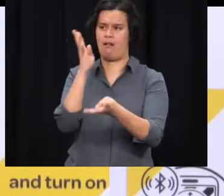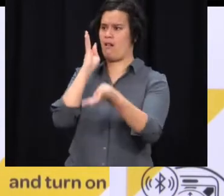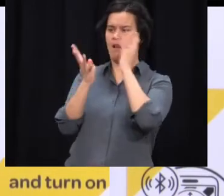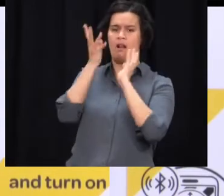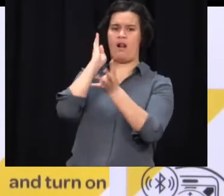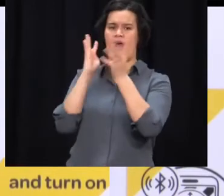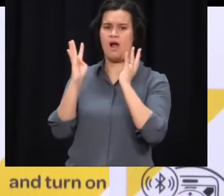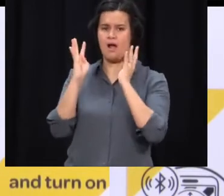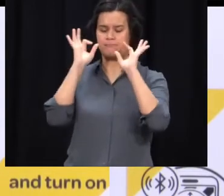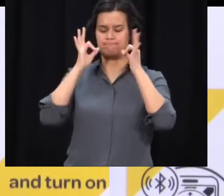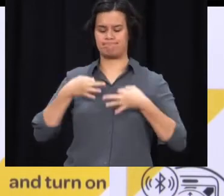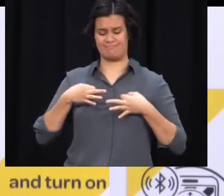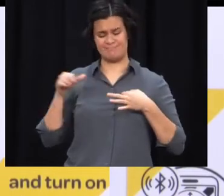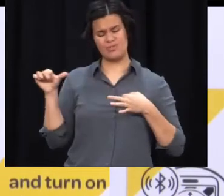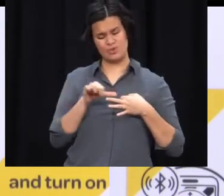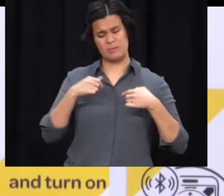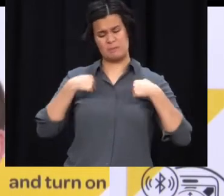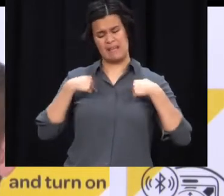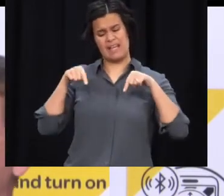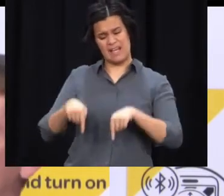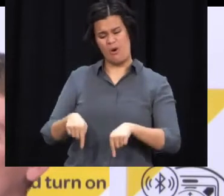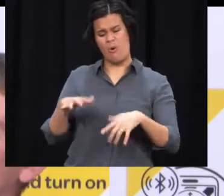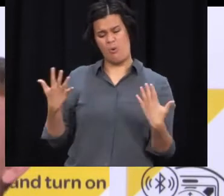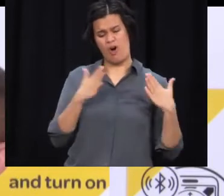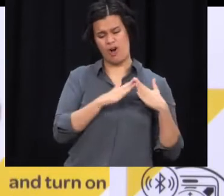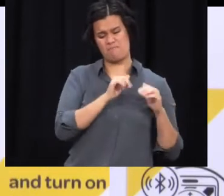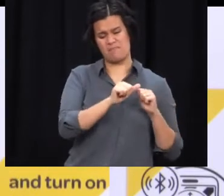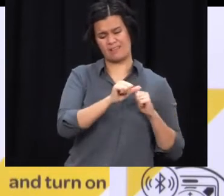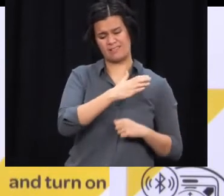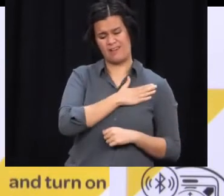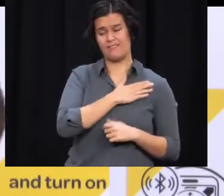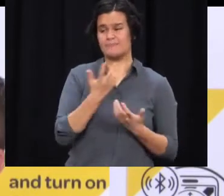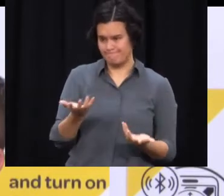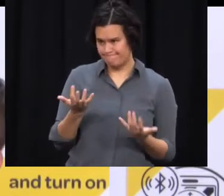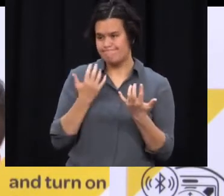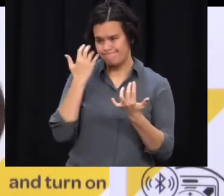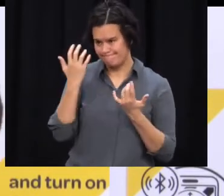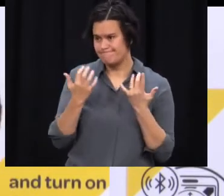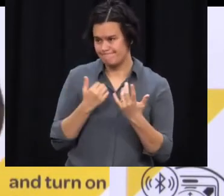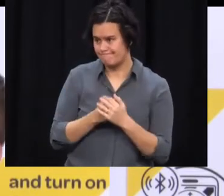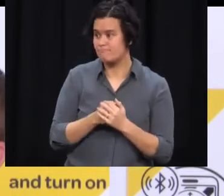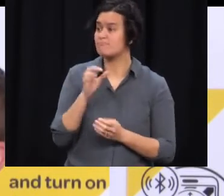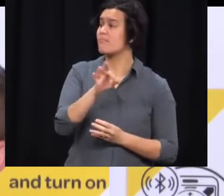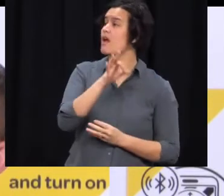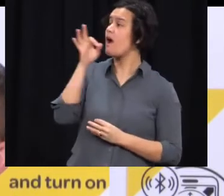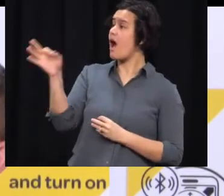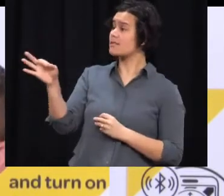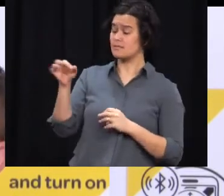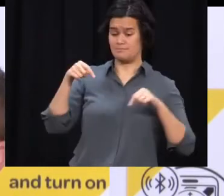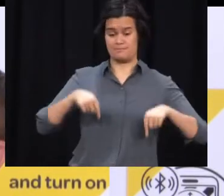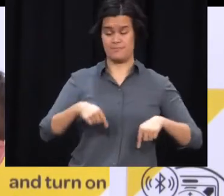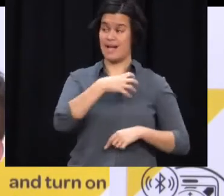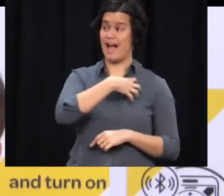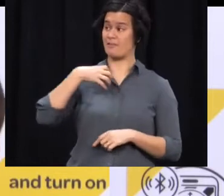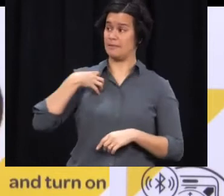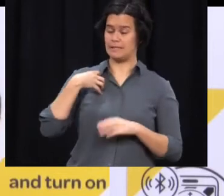think about whether or not you really, really need to do that. Are you aware of any MPs or Ministers who have been identified as close contacts, given there